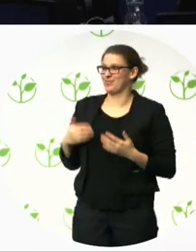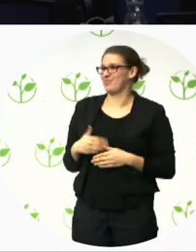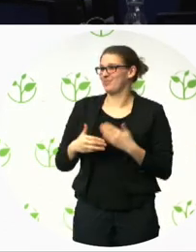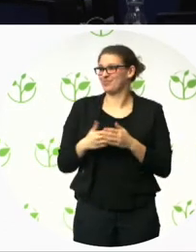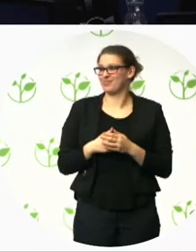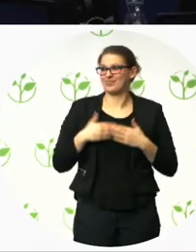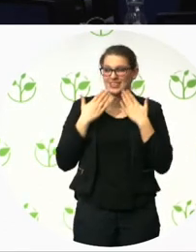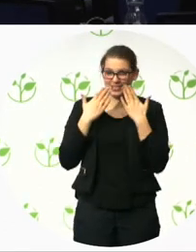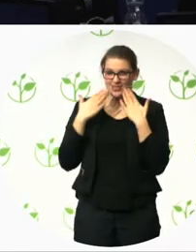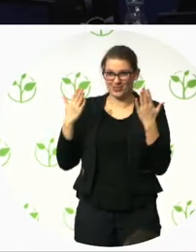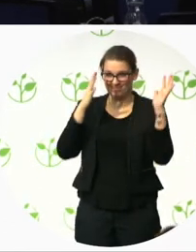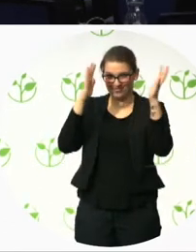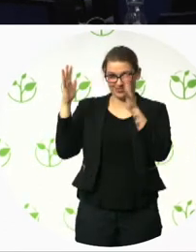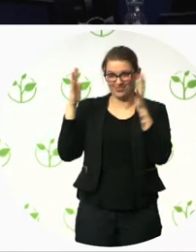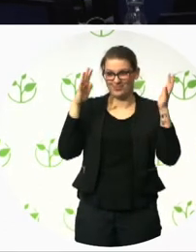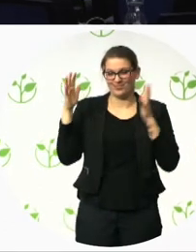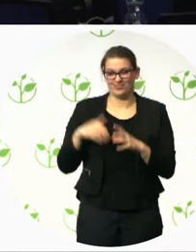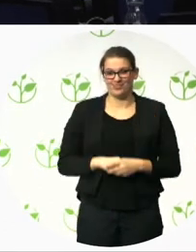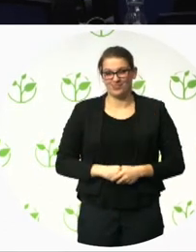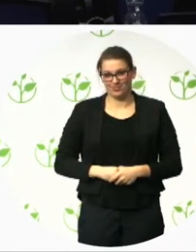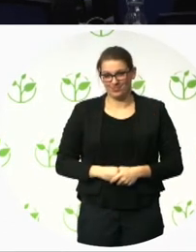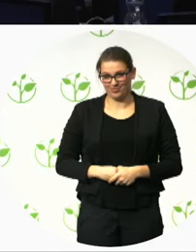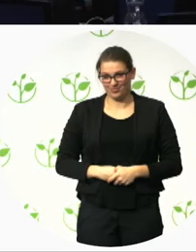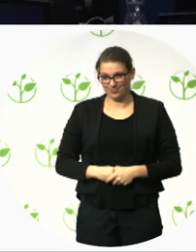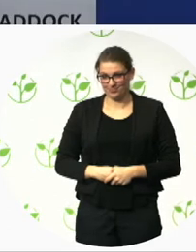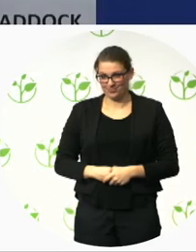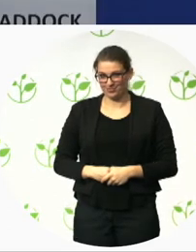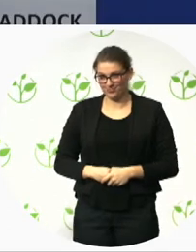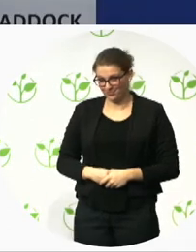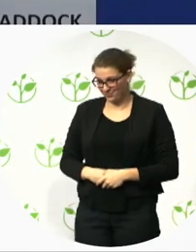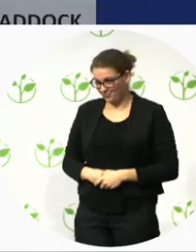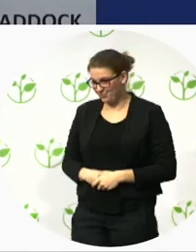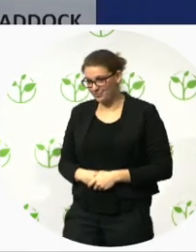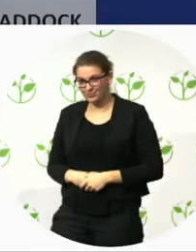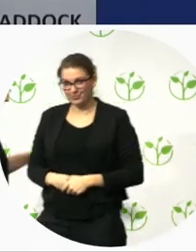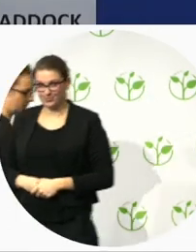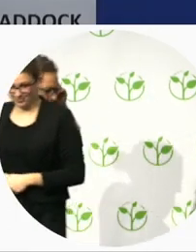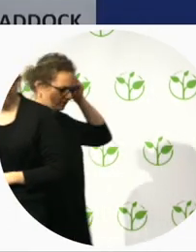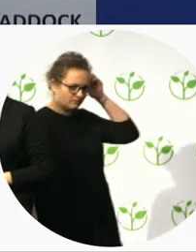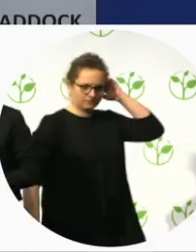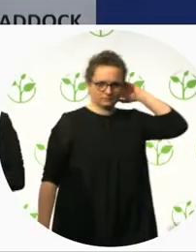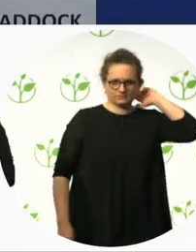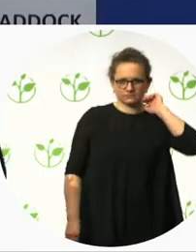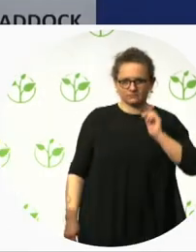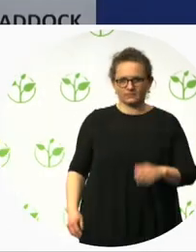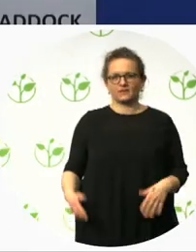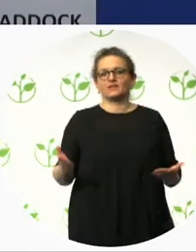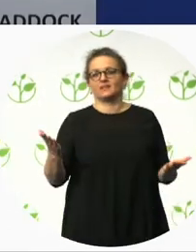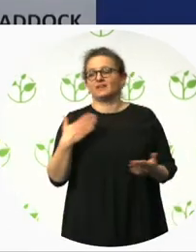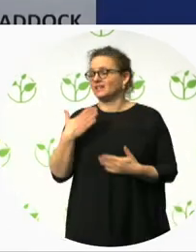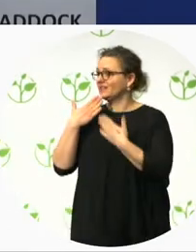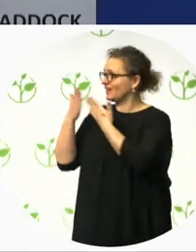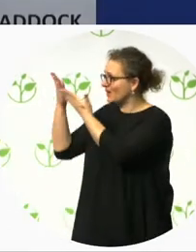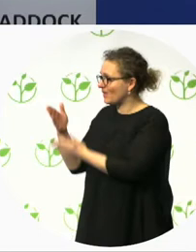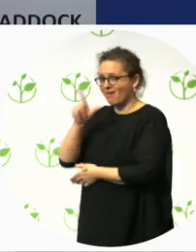Thank you very much. much, Leah. again, showing great innovation, uh, looking at the whole area of the neighborhood. So our last